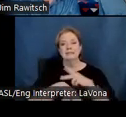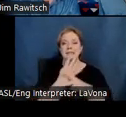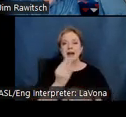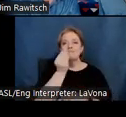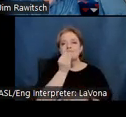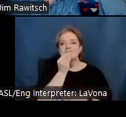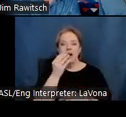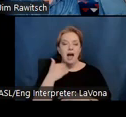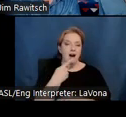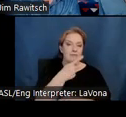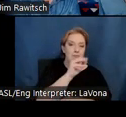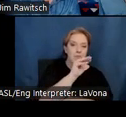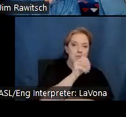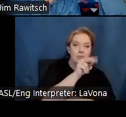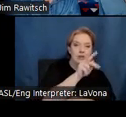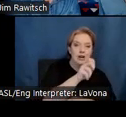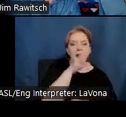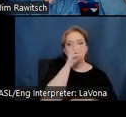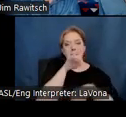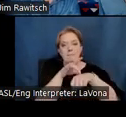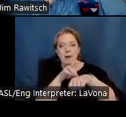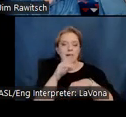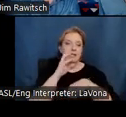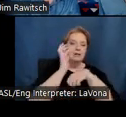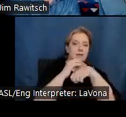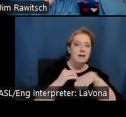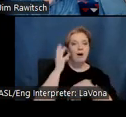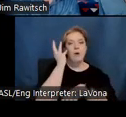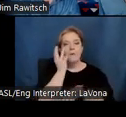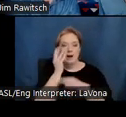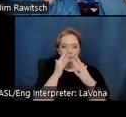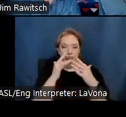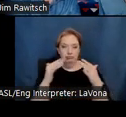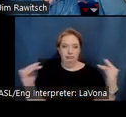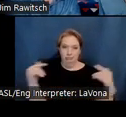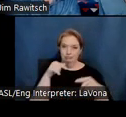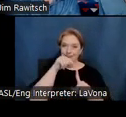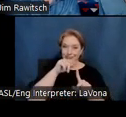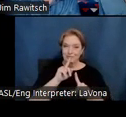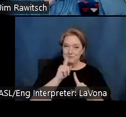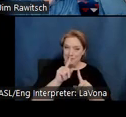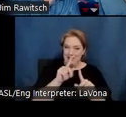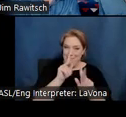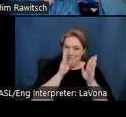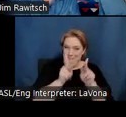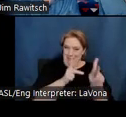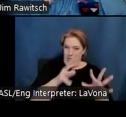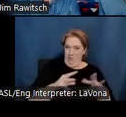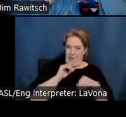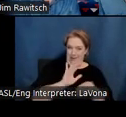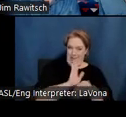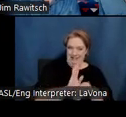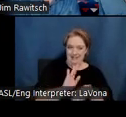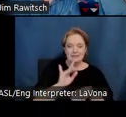pomegranates to pumpkins, and Amy is an actual real person. The mountains and forests are always within sight.